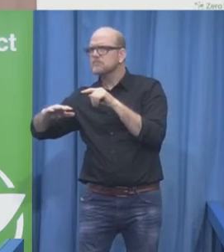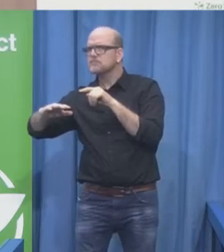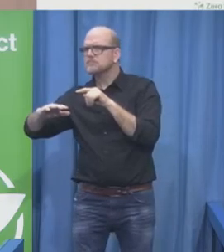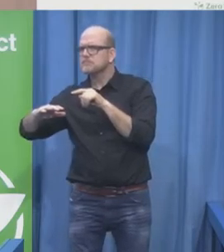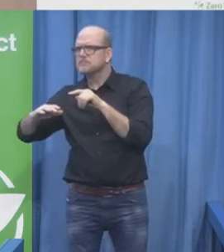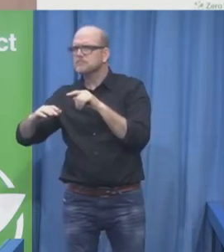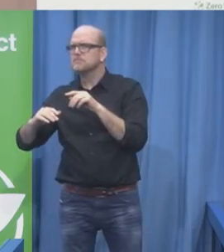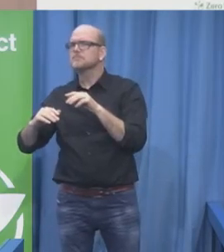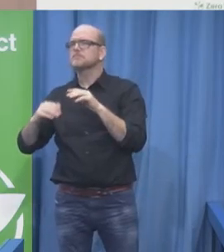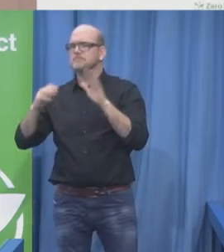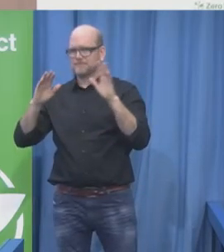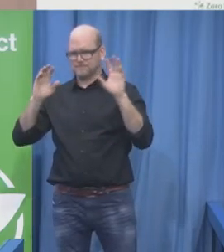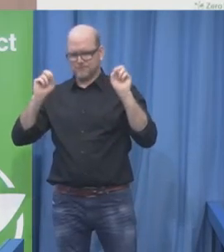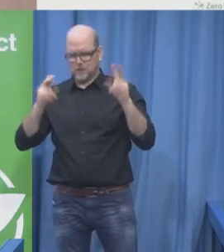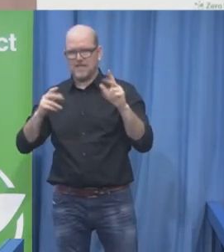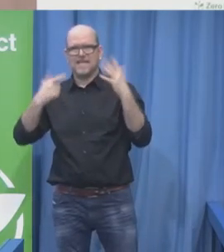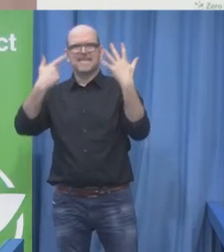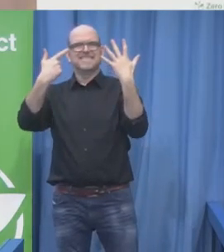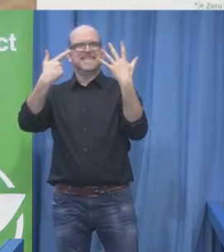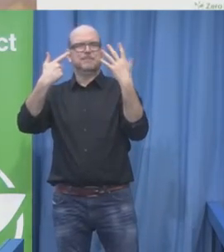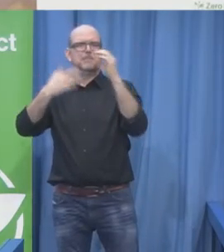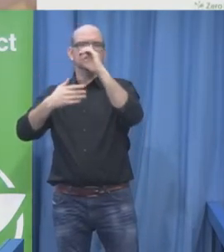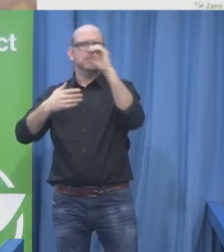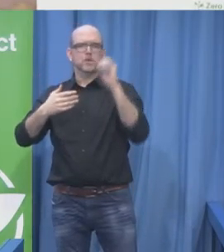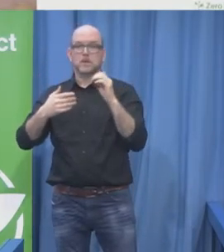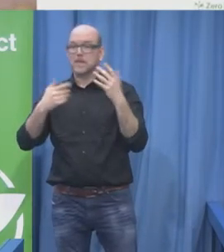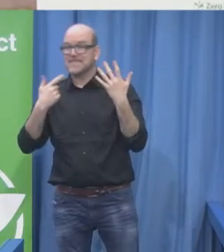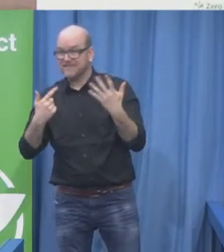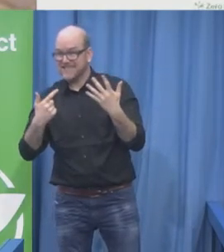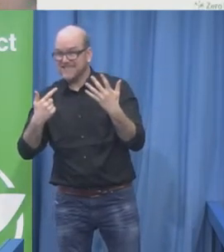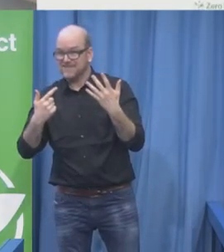national GDP in economic terms.